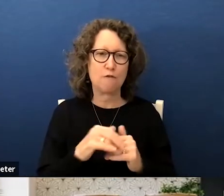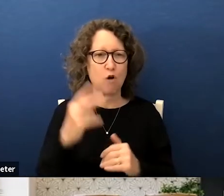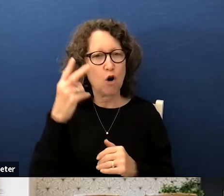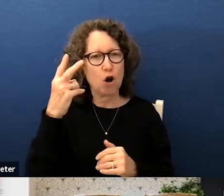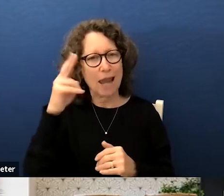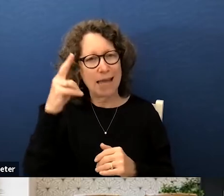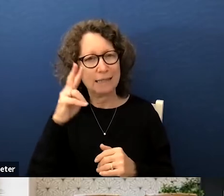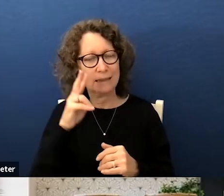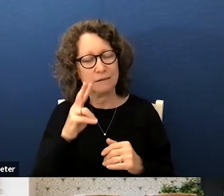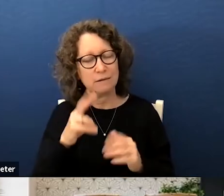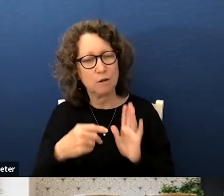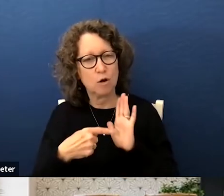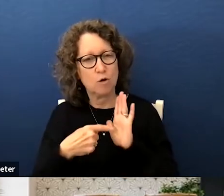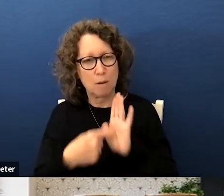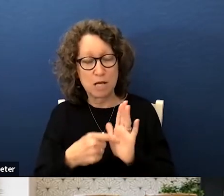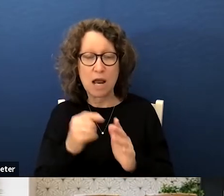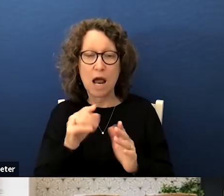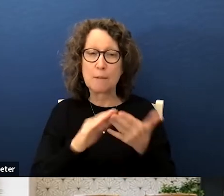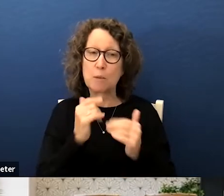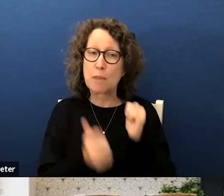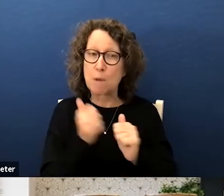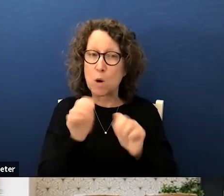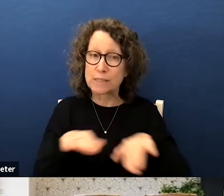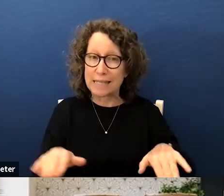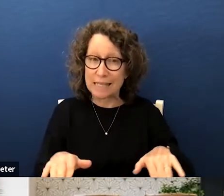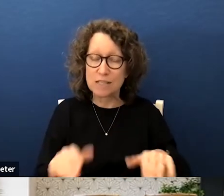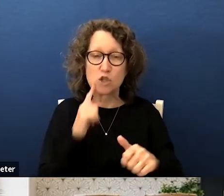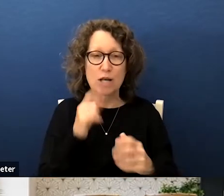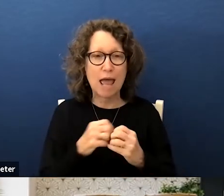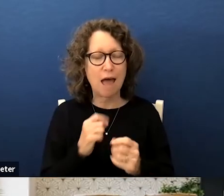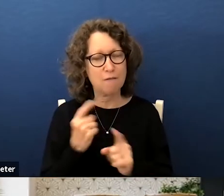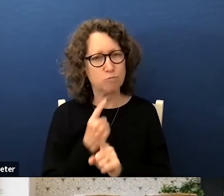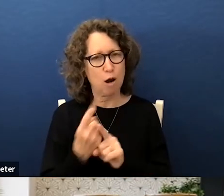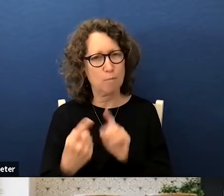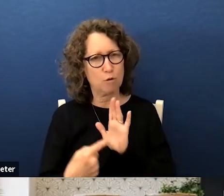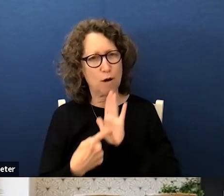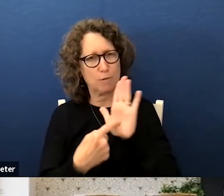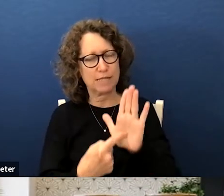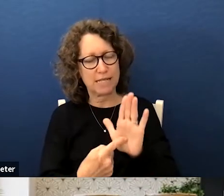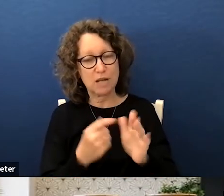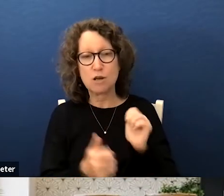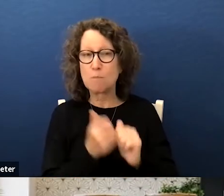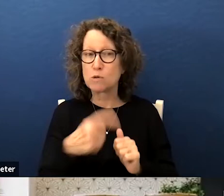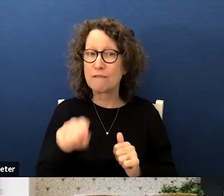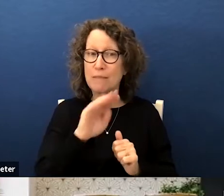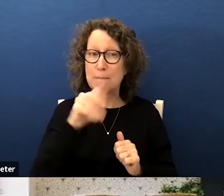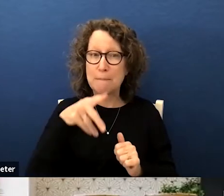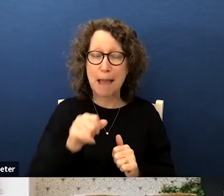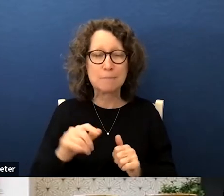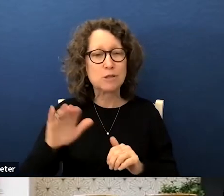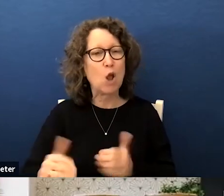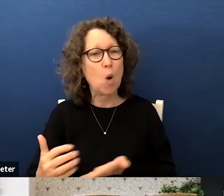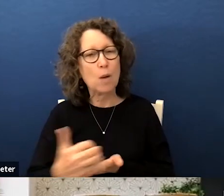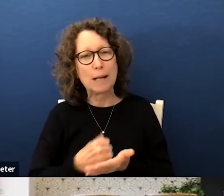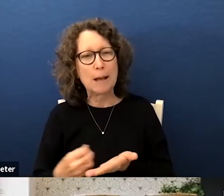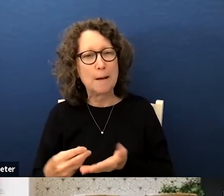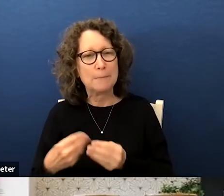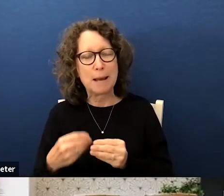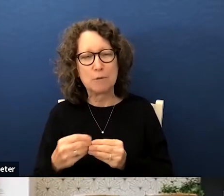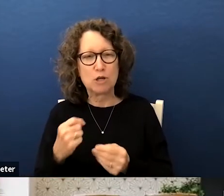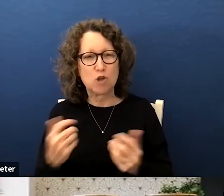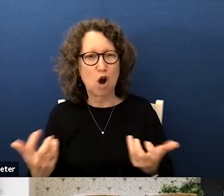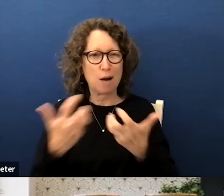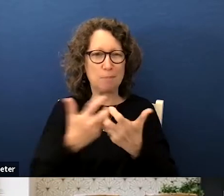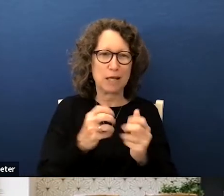representation the community with the most kids should have proper representation in most of the maps low-income neighborhoods are combined with